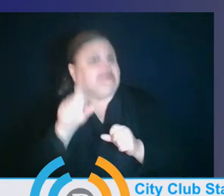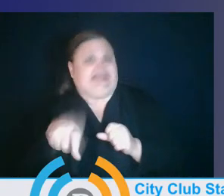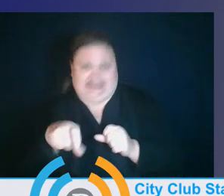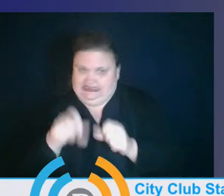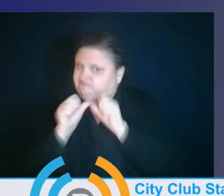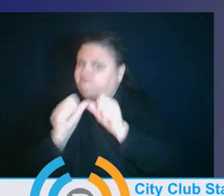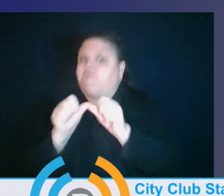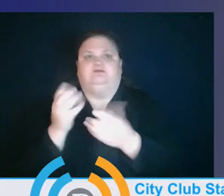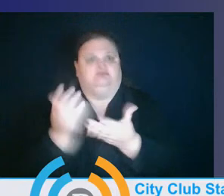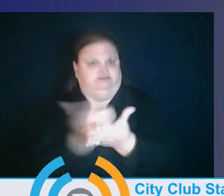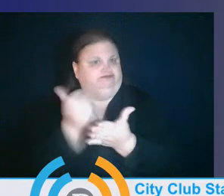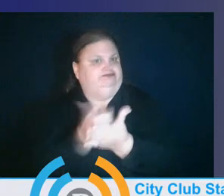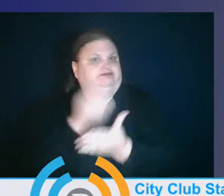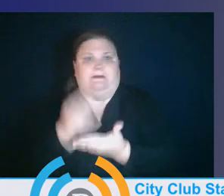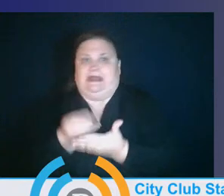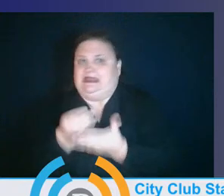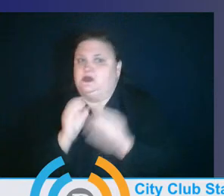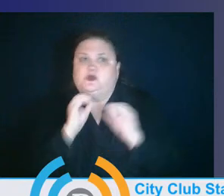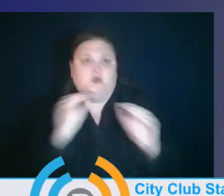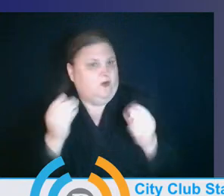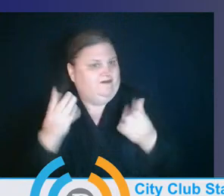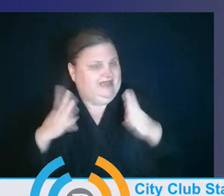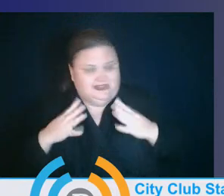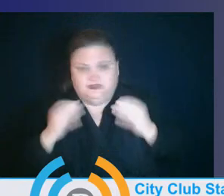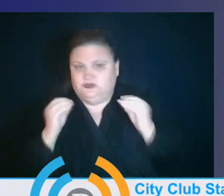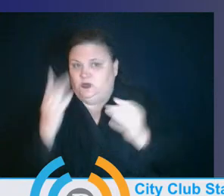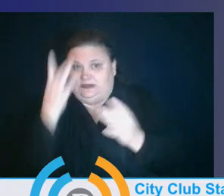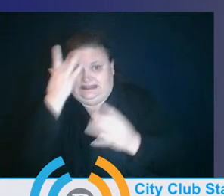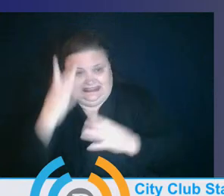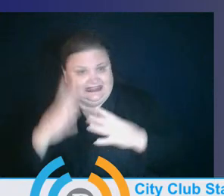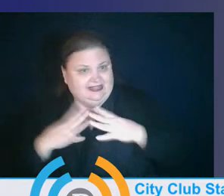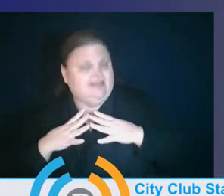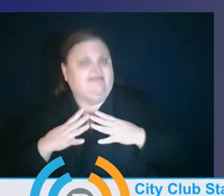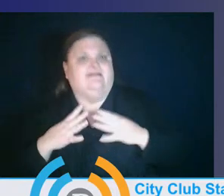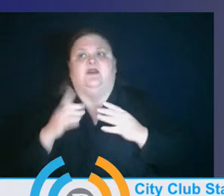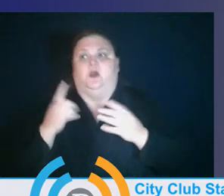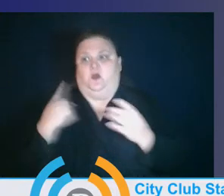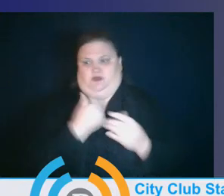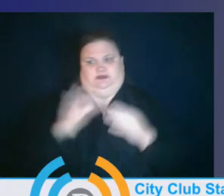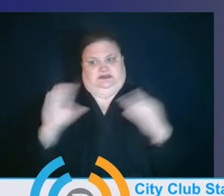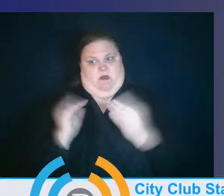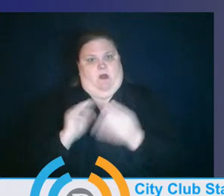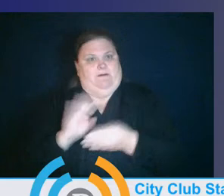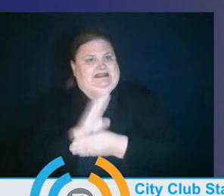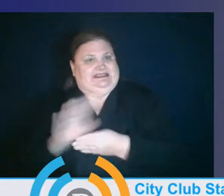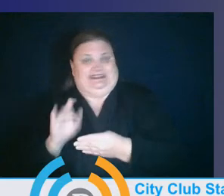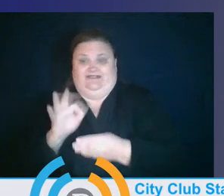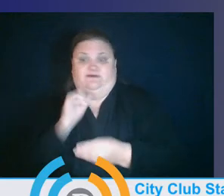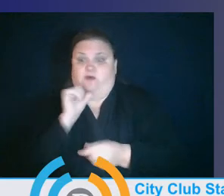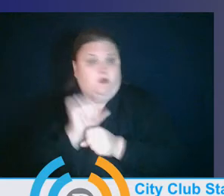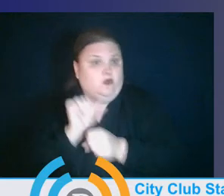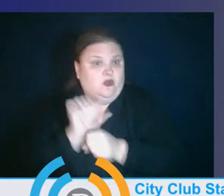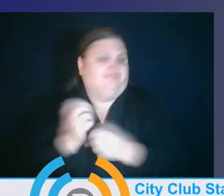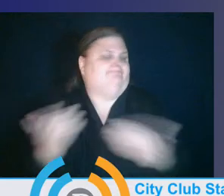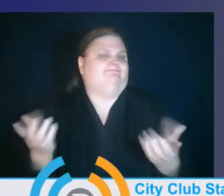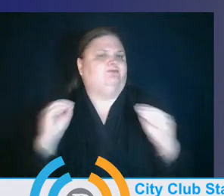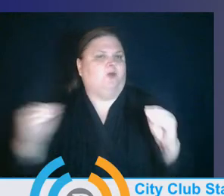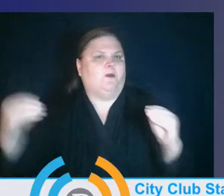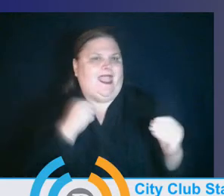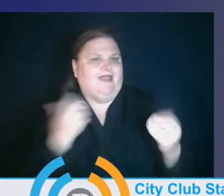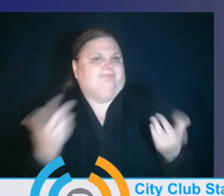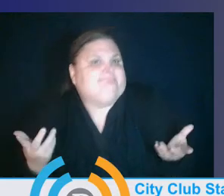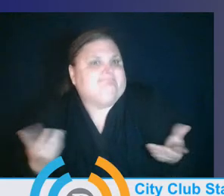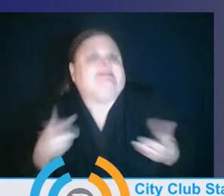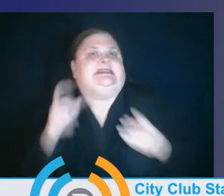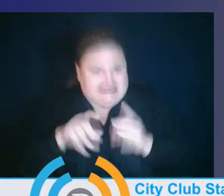We have no vacation. We don't have sick leave. We're small business owners, like if we don't work, we're not getting paid, right? We